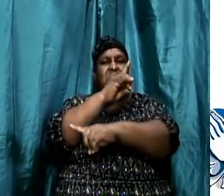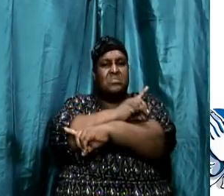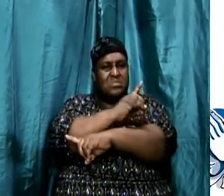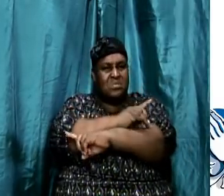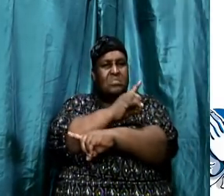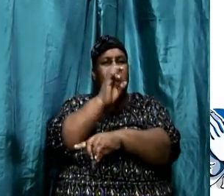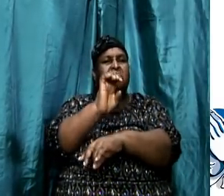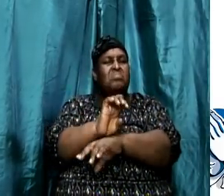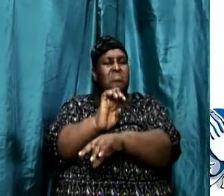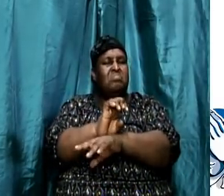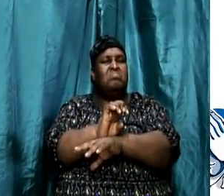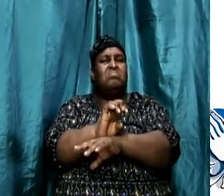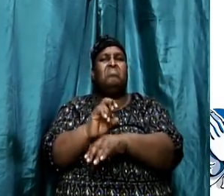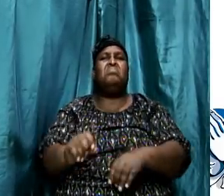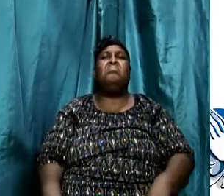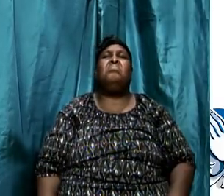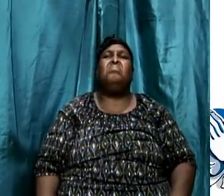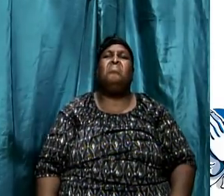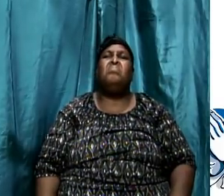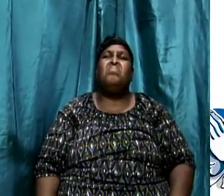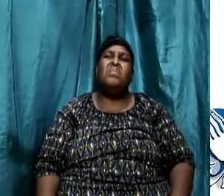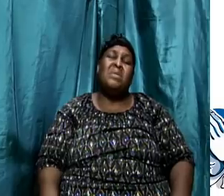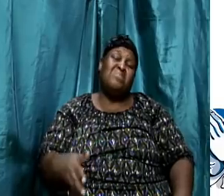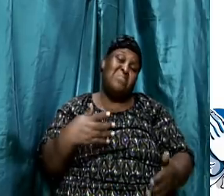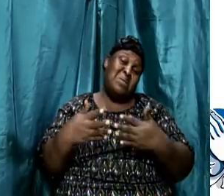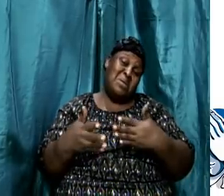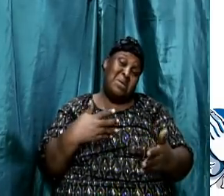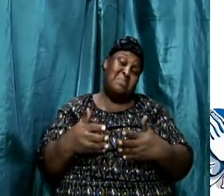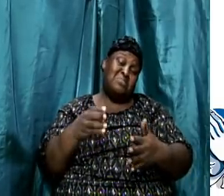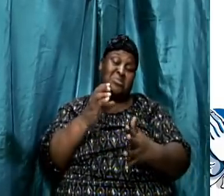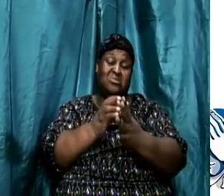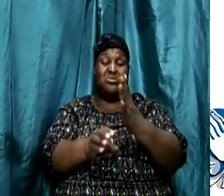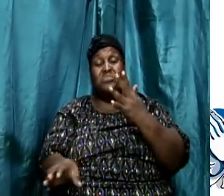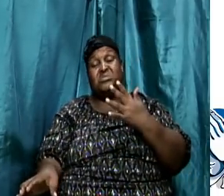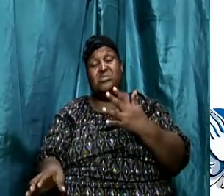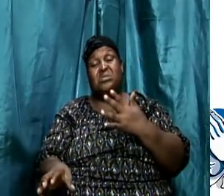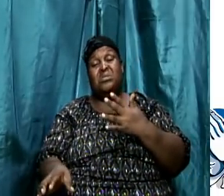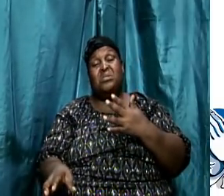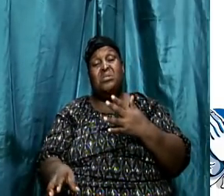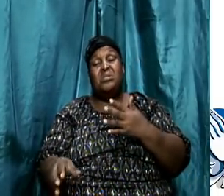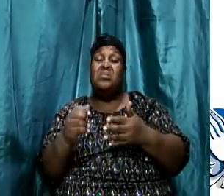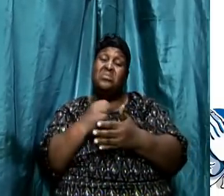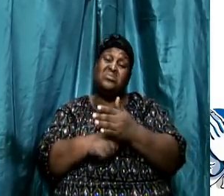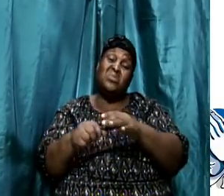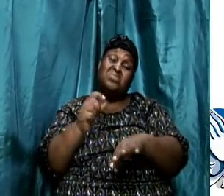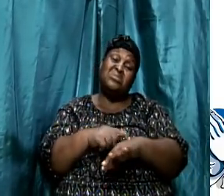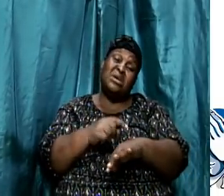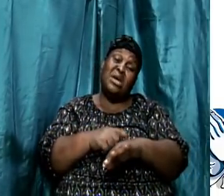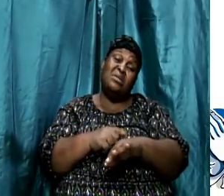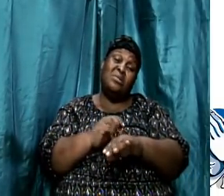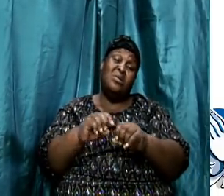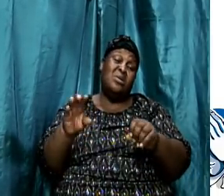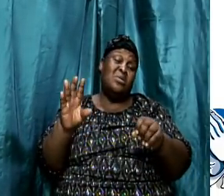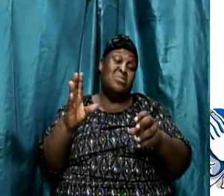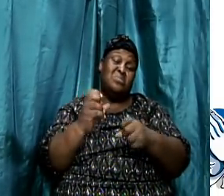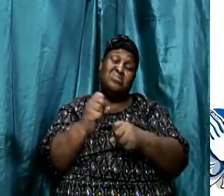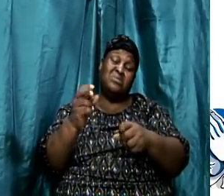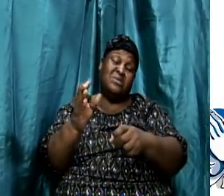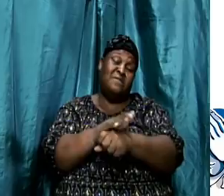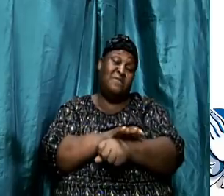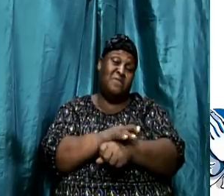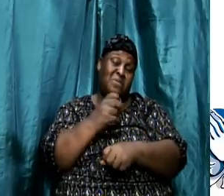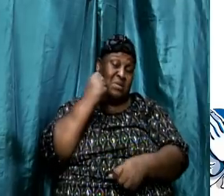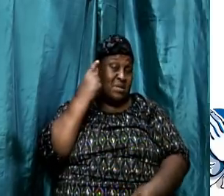is probably the chapter or sometimes just a chapter or sometimes we don't even get the full understanding there we have to take the